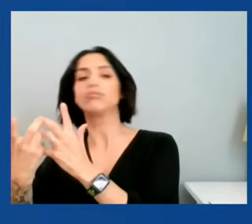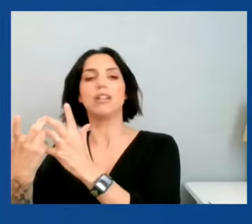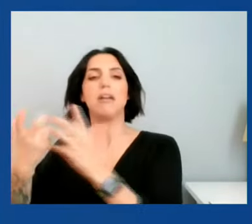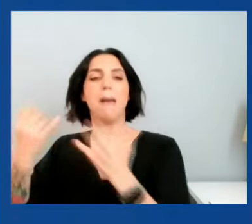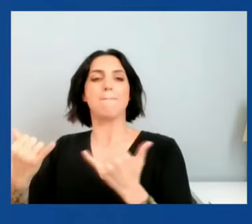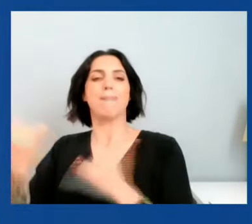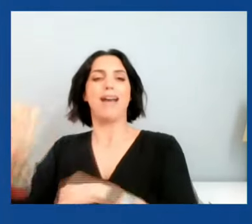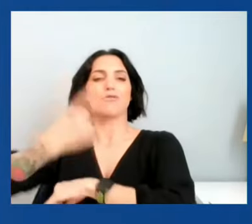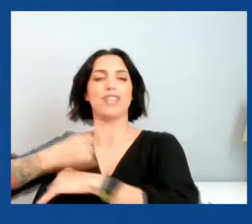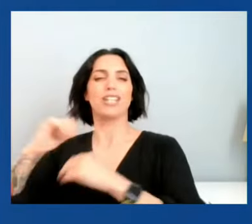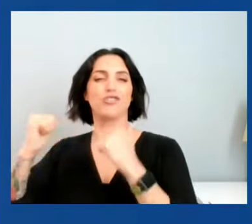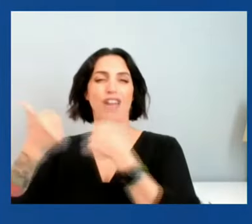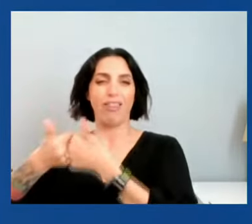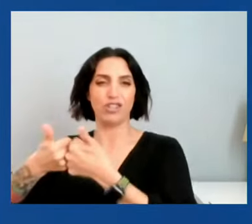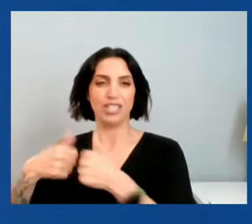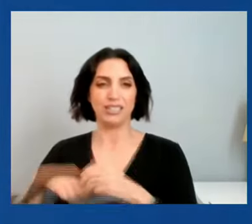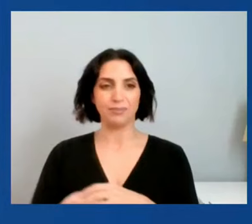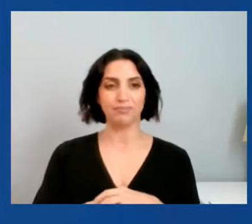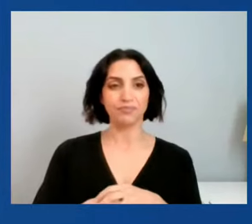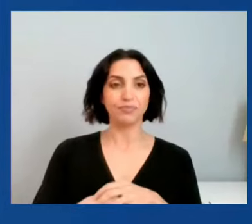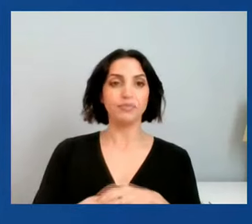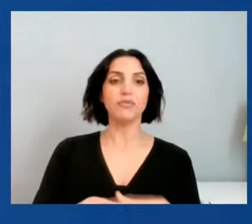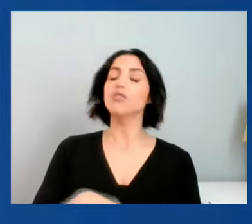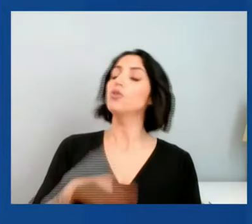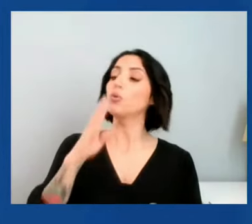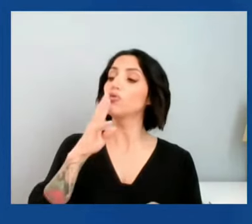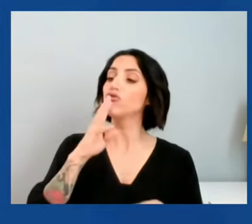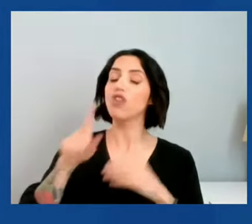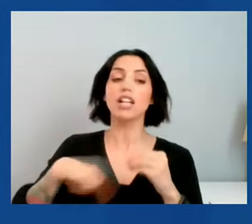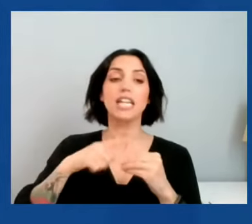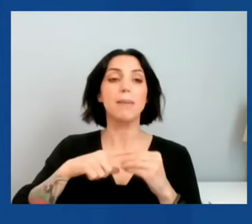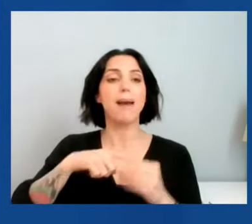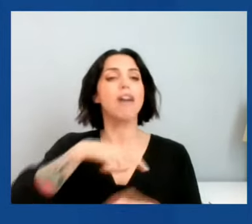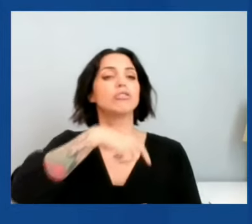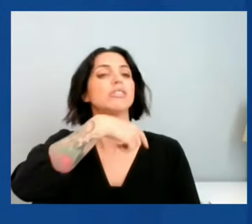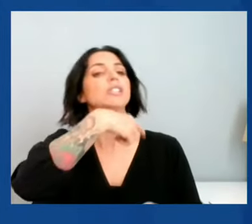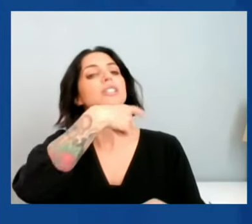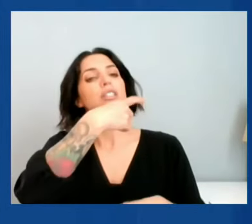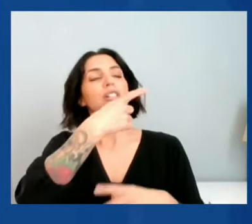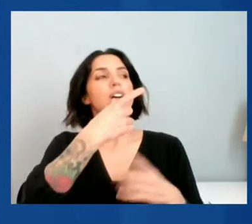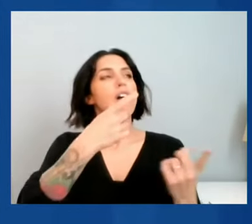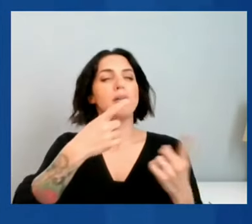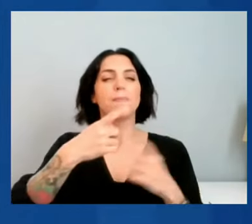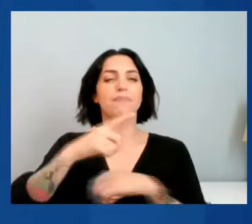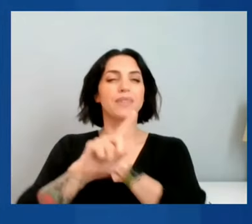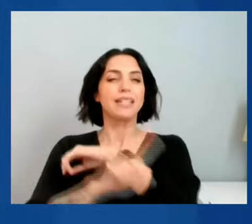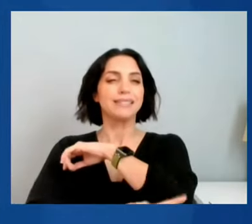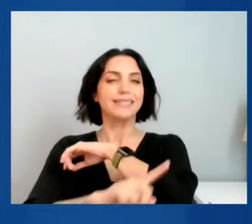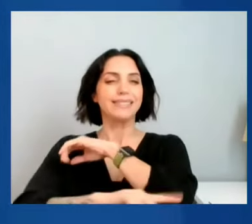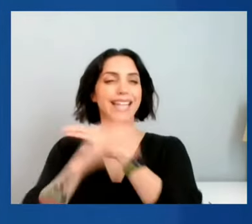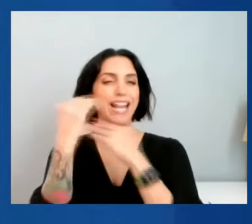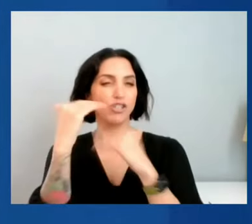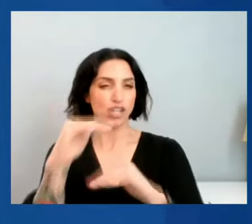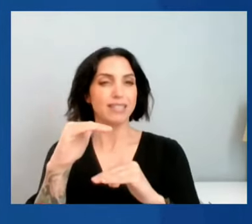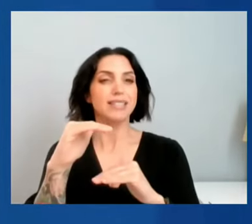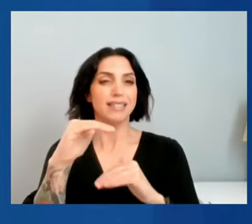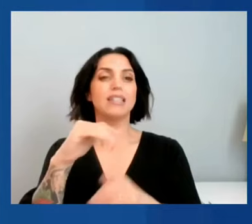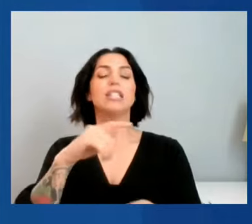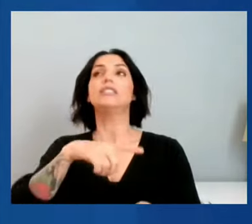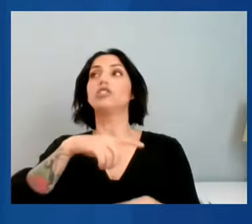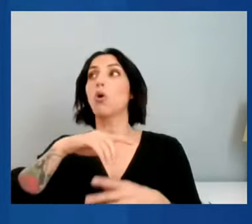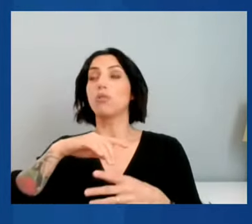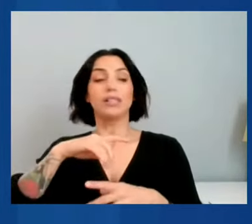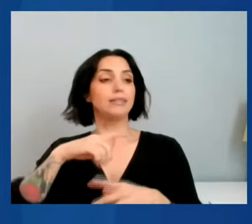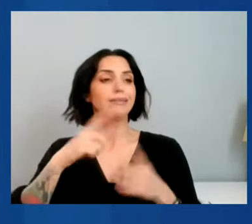Well, speaking about financial architecture, we should talk about sanctions. And as you pointed out, the fact that they were done in conjunction with allies, there